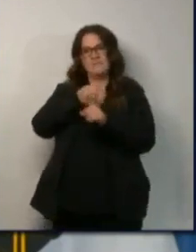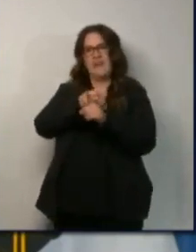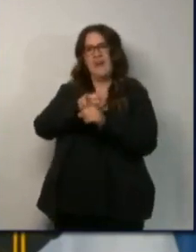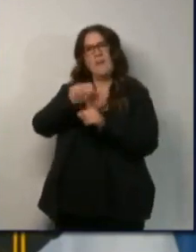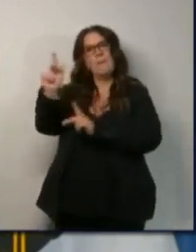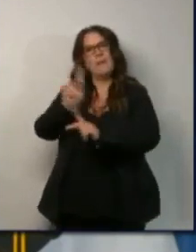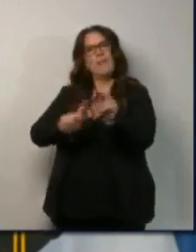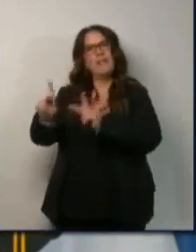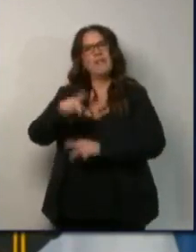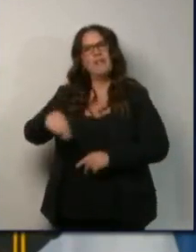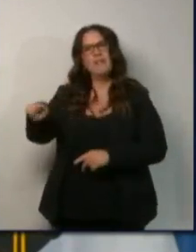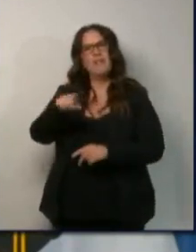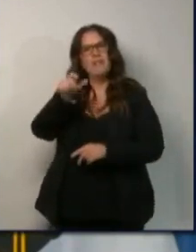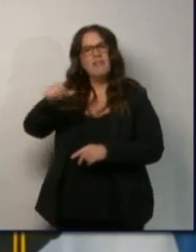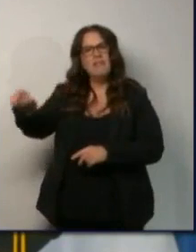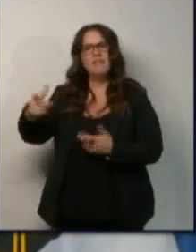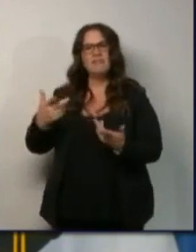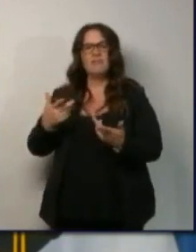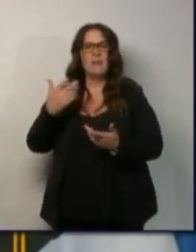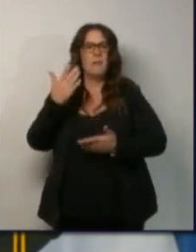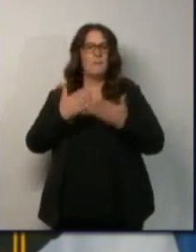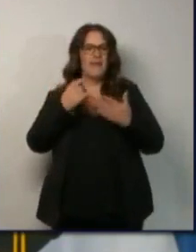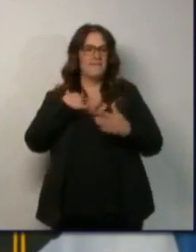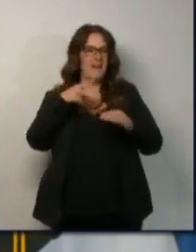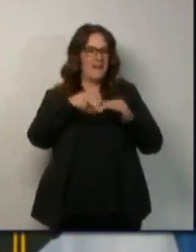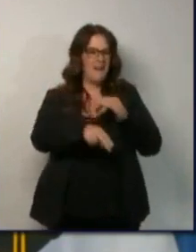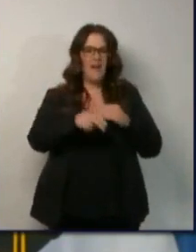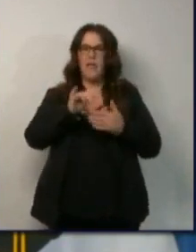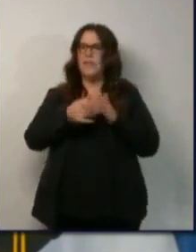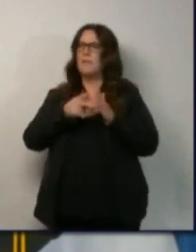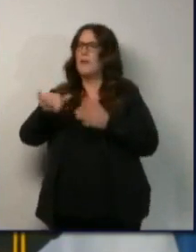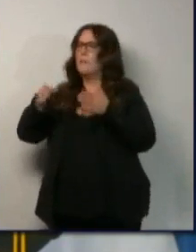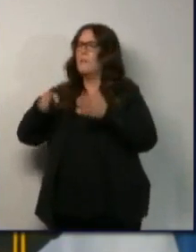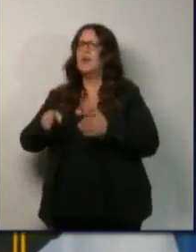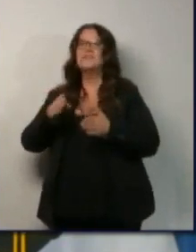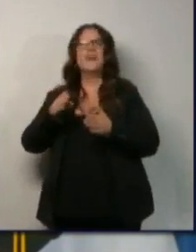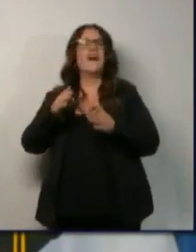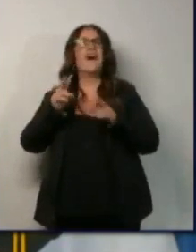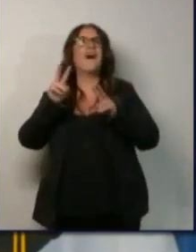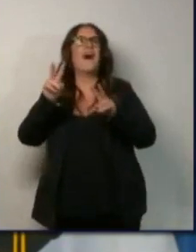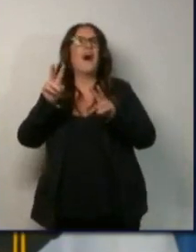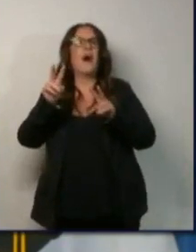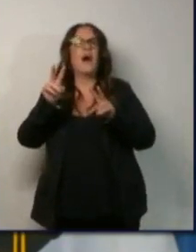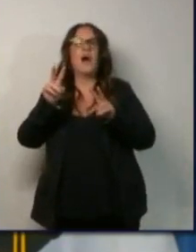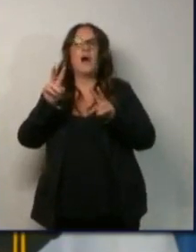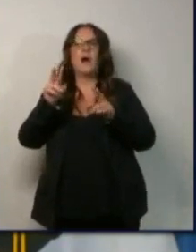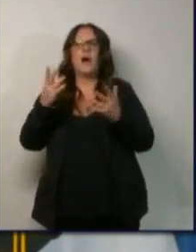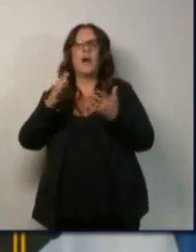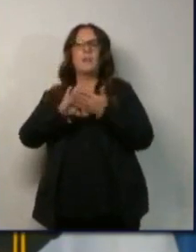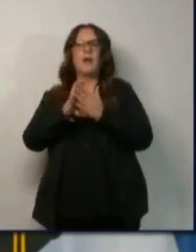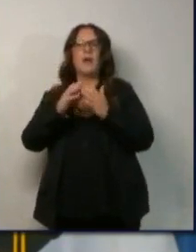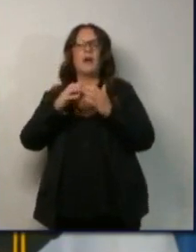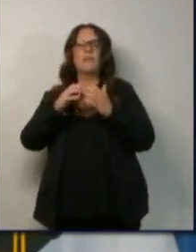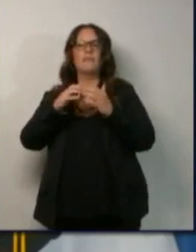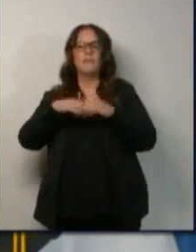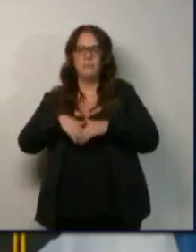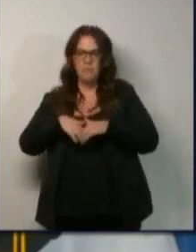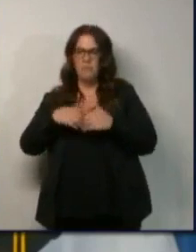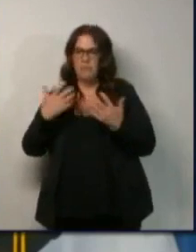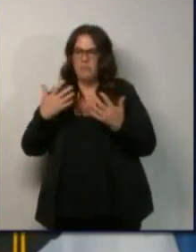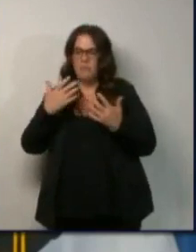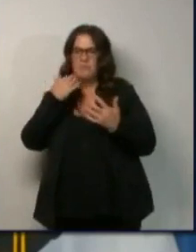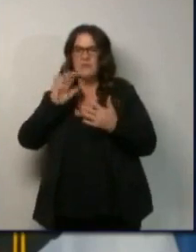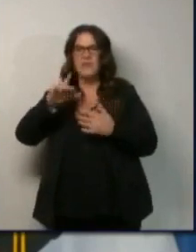category is a dream that is either deferred, in some case, a dream that is denied. I'm sober about it. I'm not